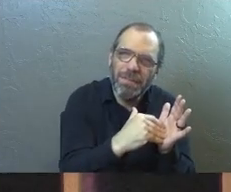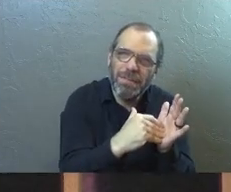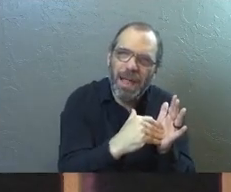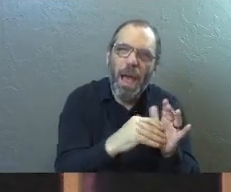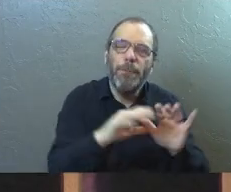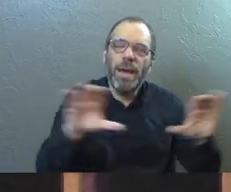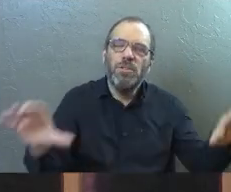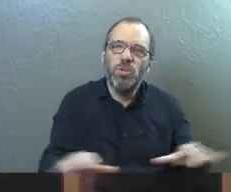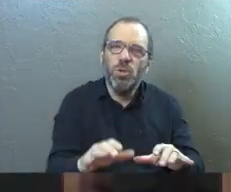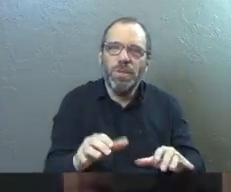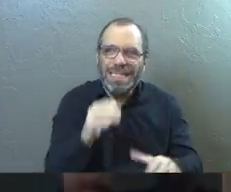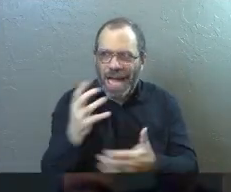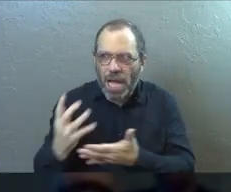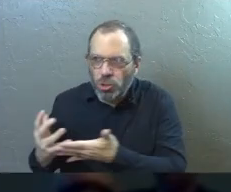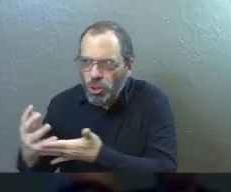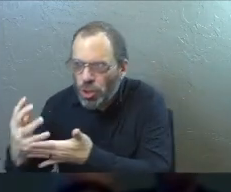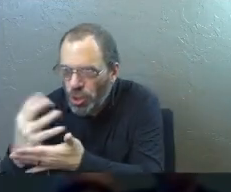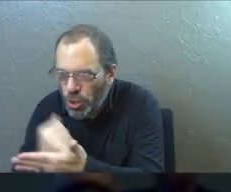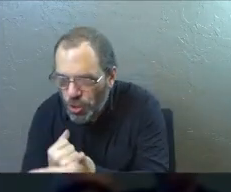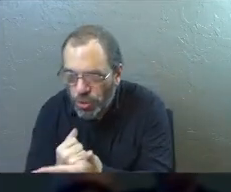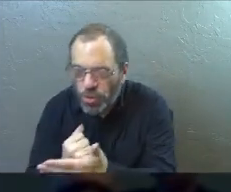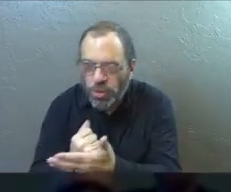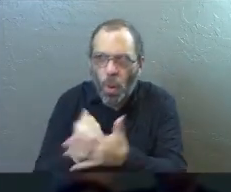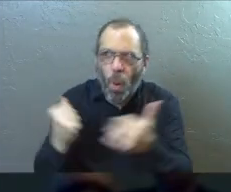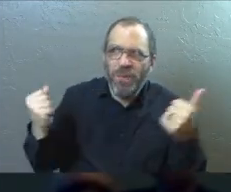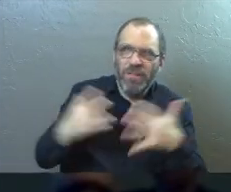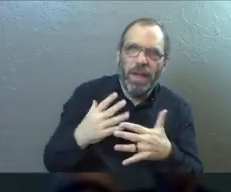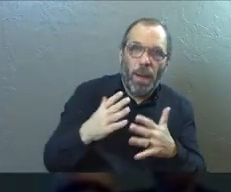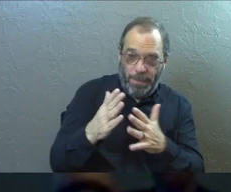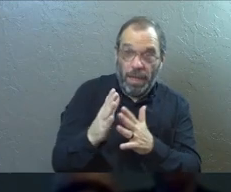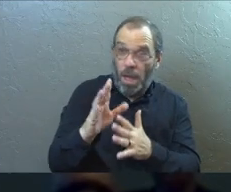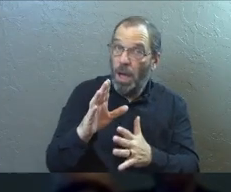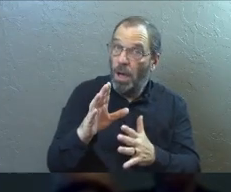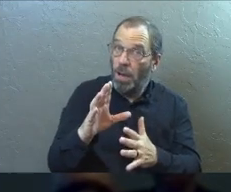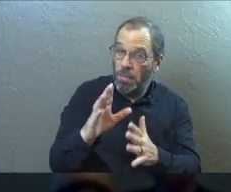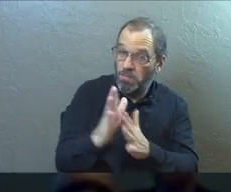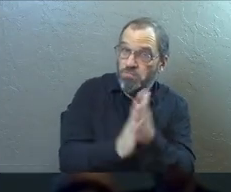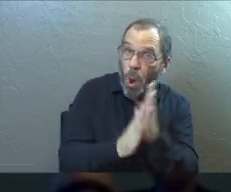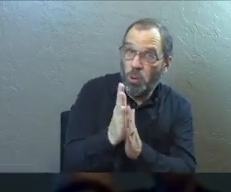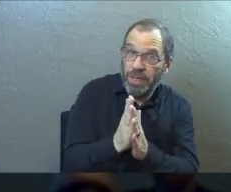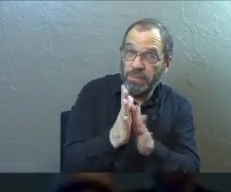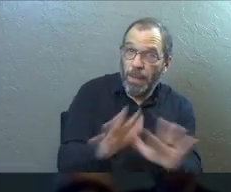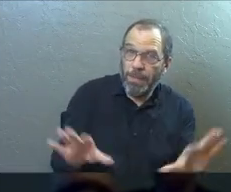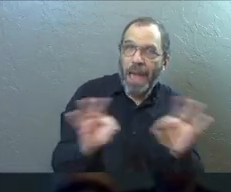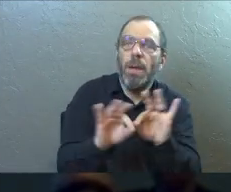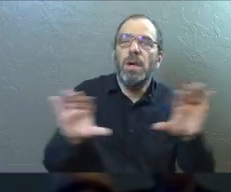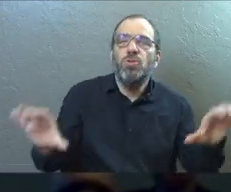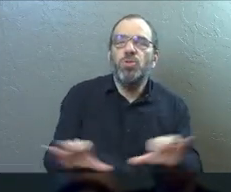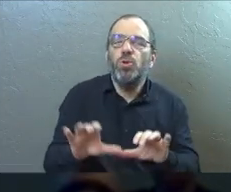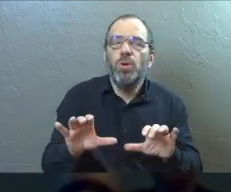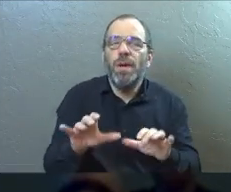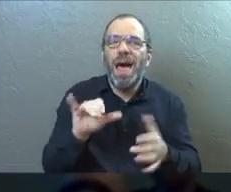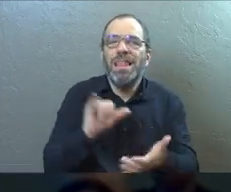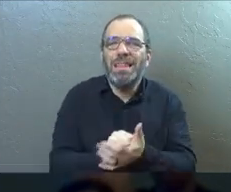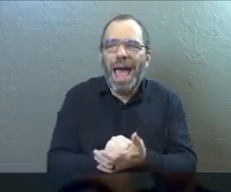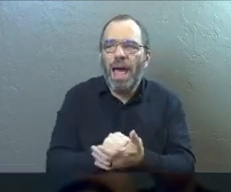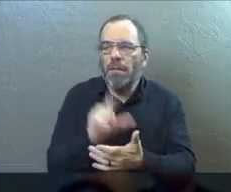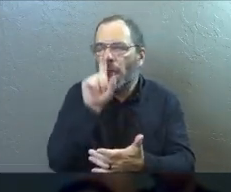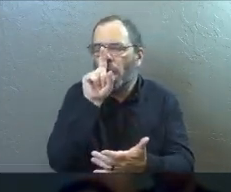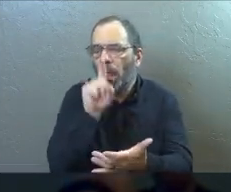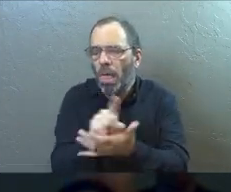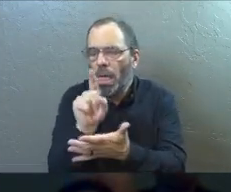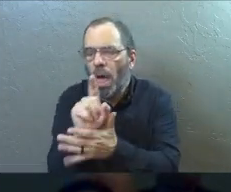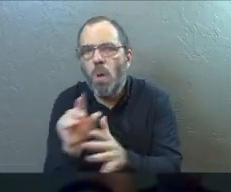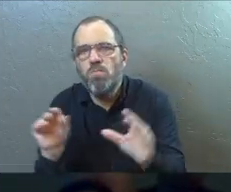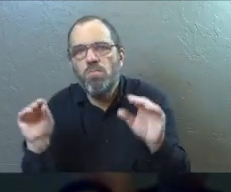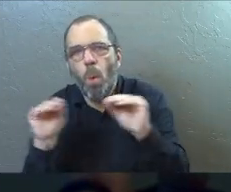But start doing the things not to earn or not out of fear because the motives matter. Start doing the things so that we'll be in love